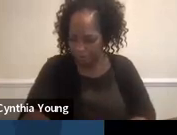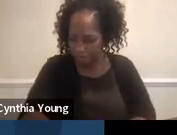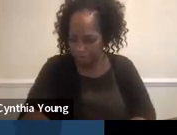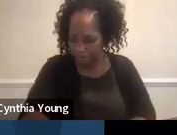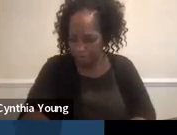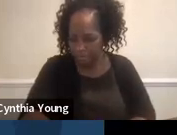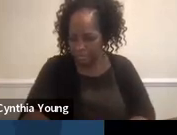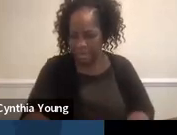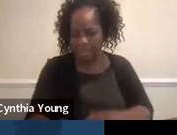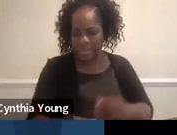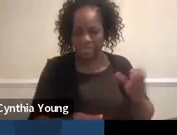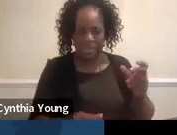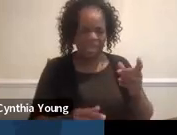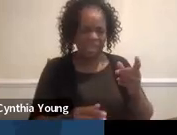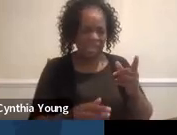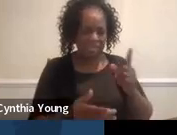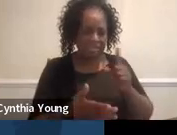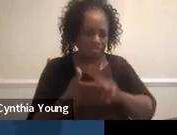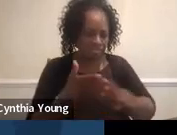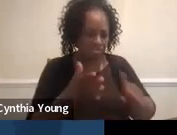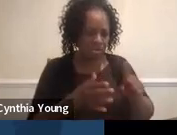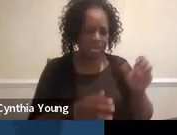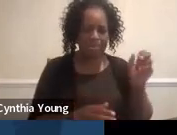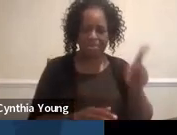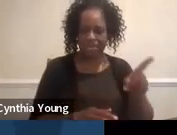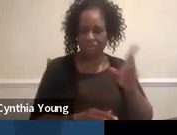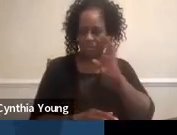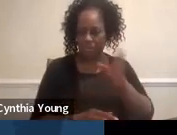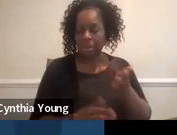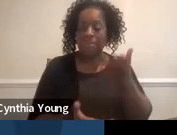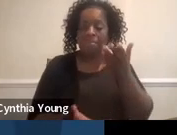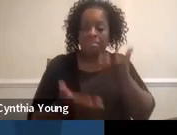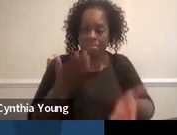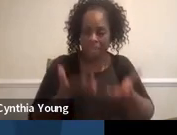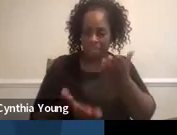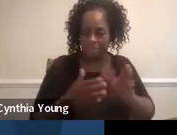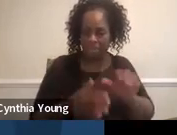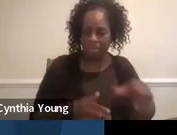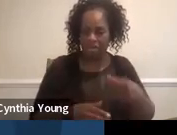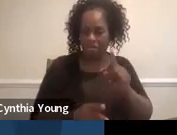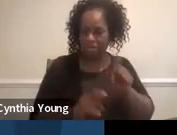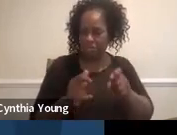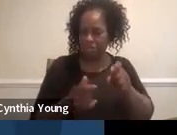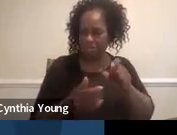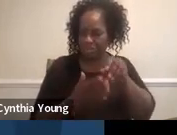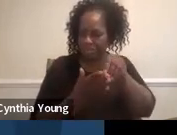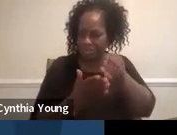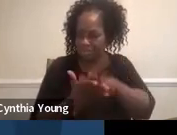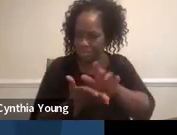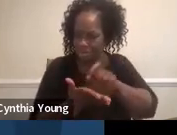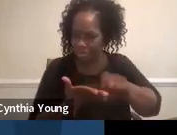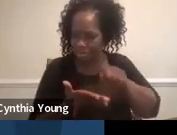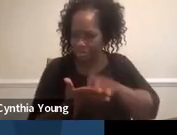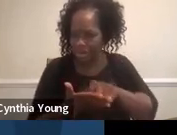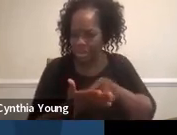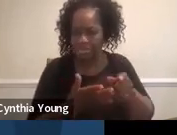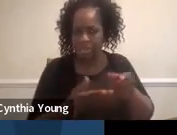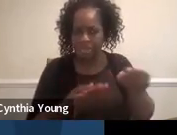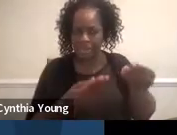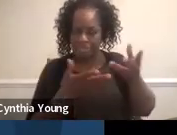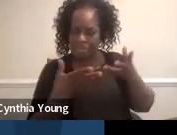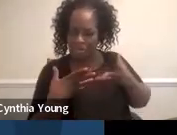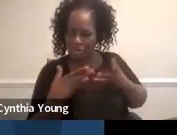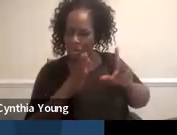but let me get back to you on that. Okay. And maybe another question to write down, um, to get back to me about would be,